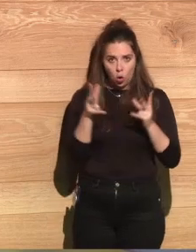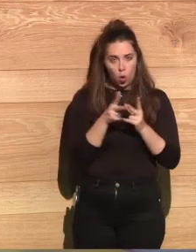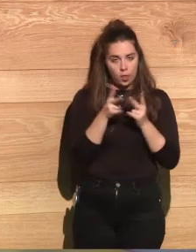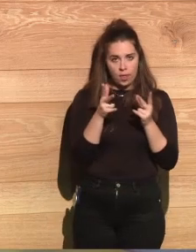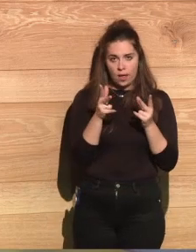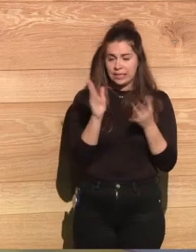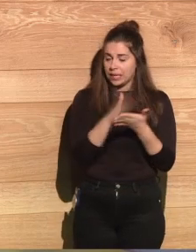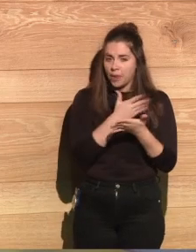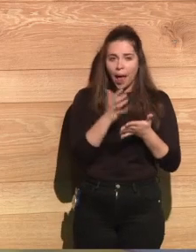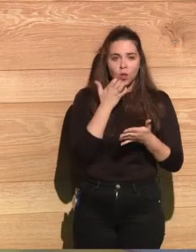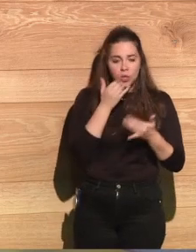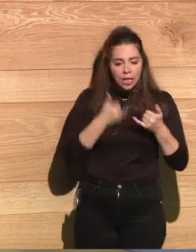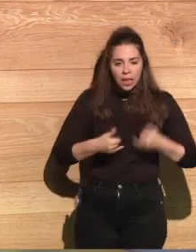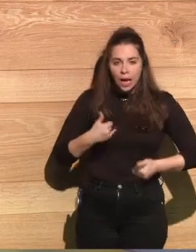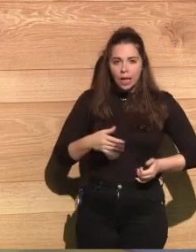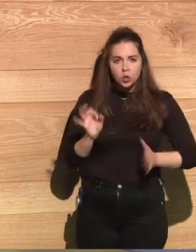in the bombing.